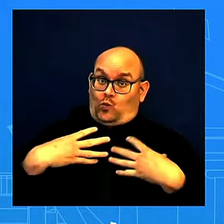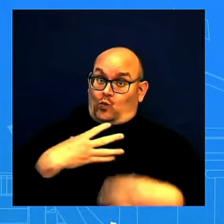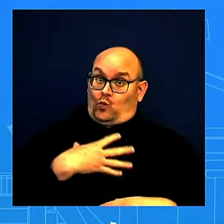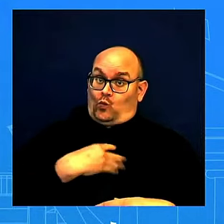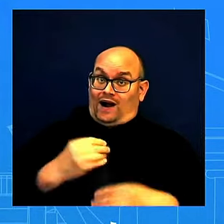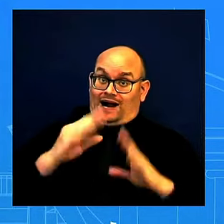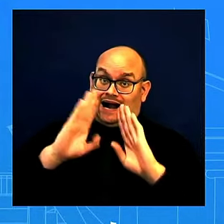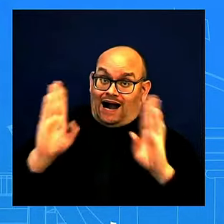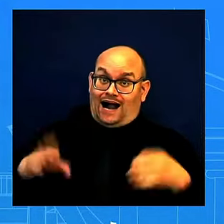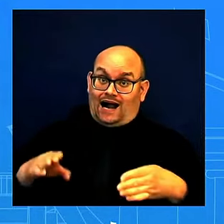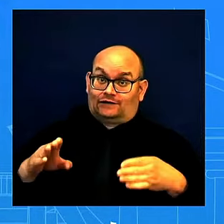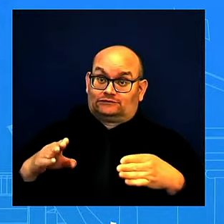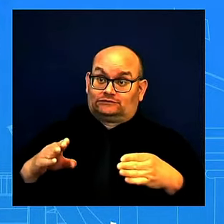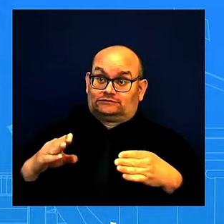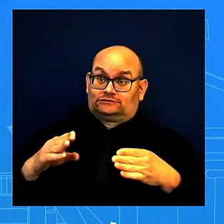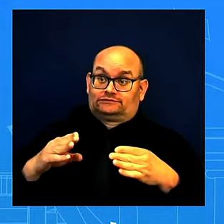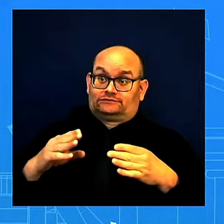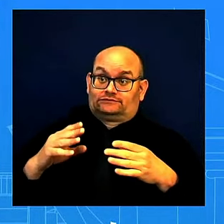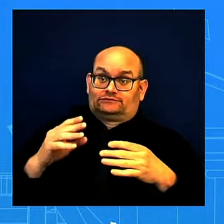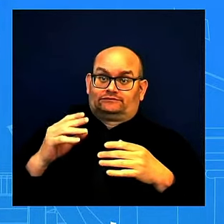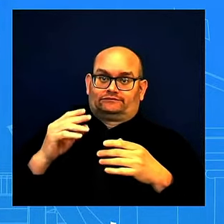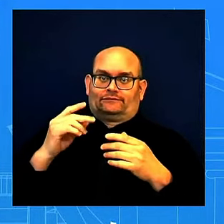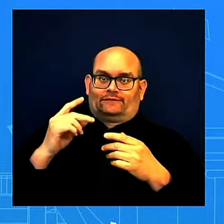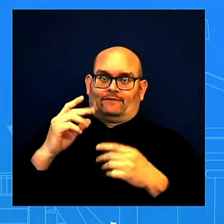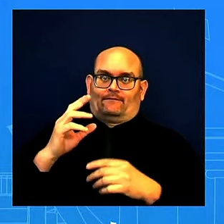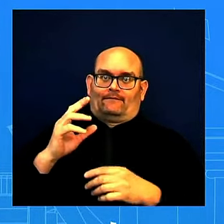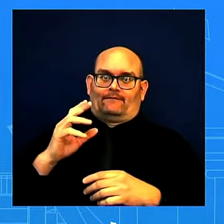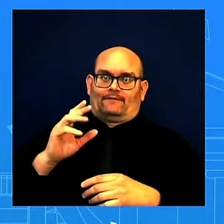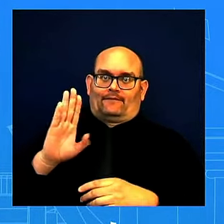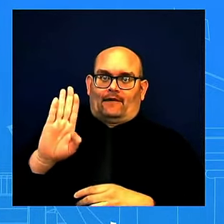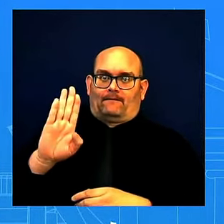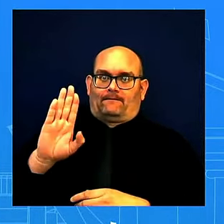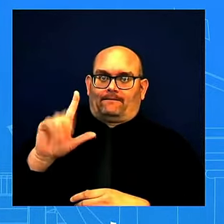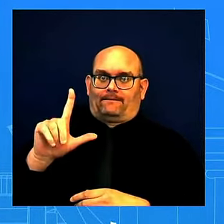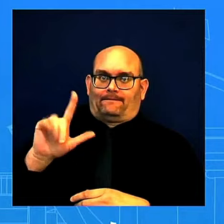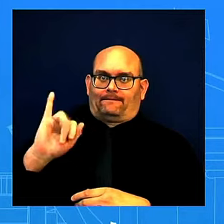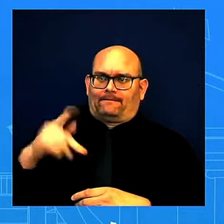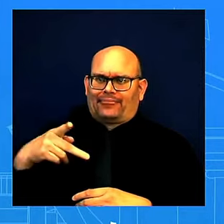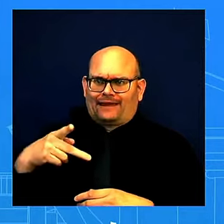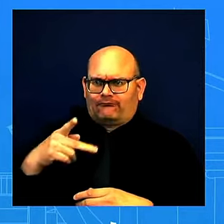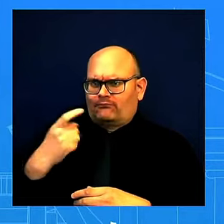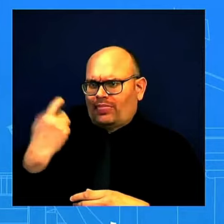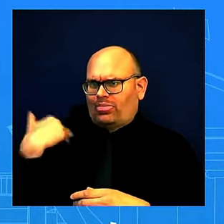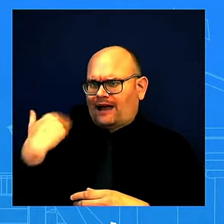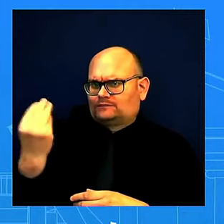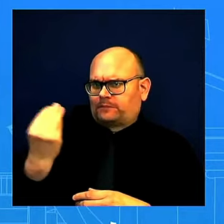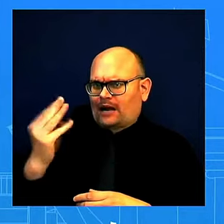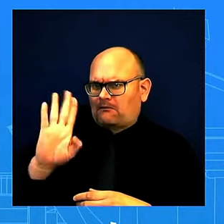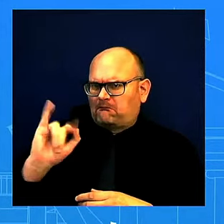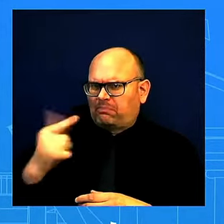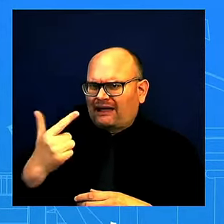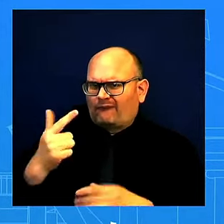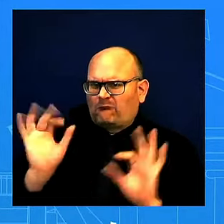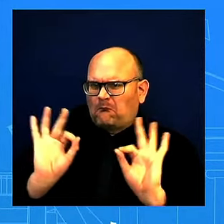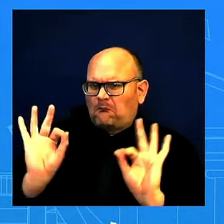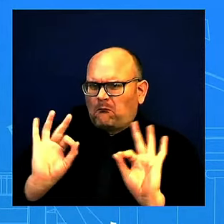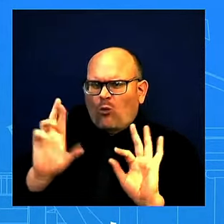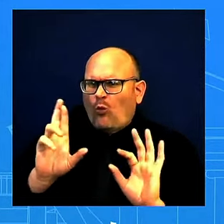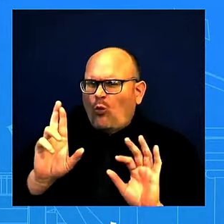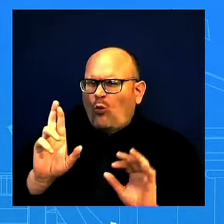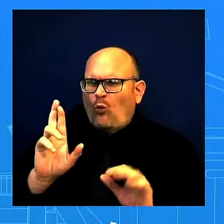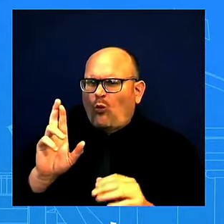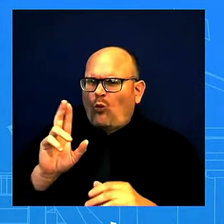or if it signaled any sort of broader turmoil in the global economy? So, as you know, we're very mindful when it comes to